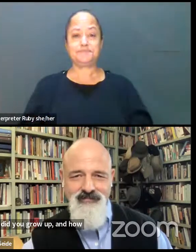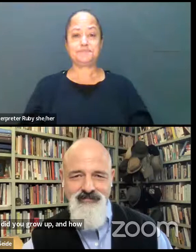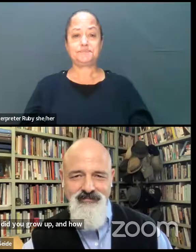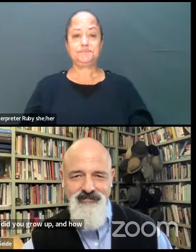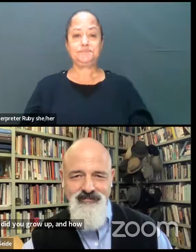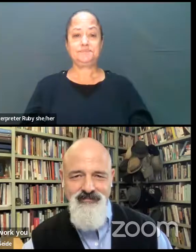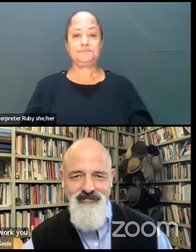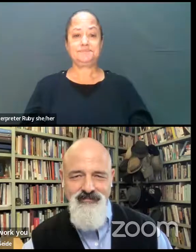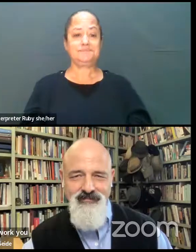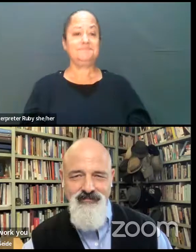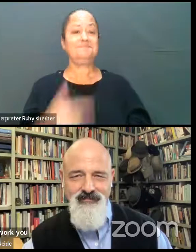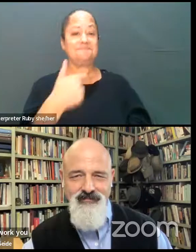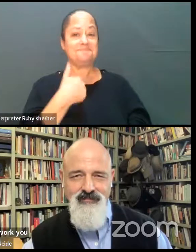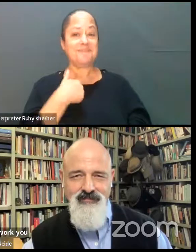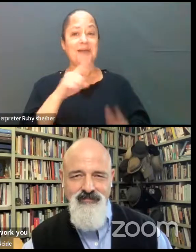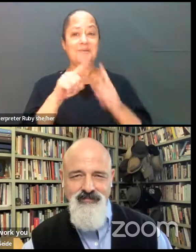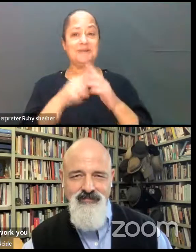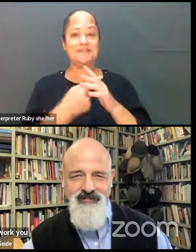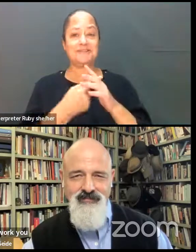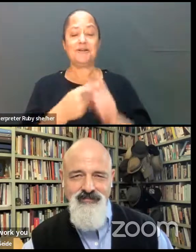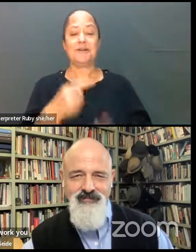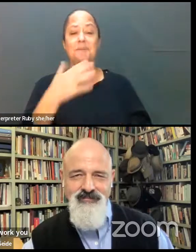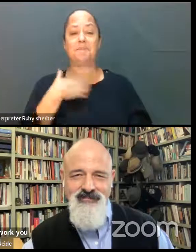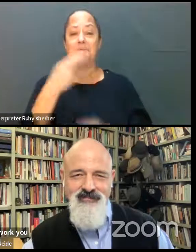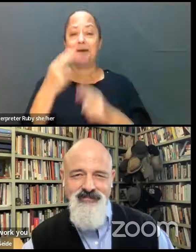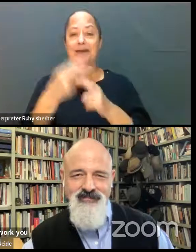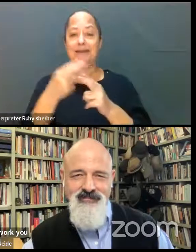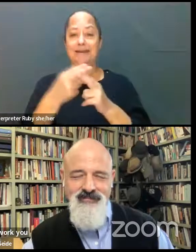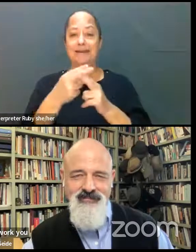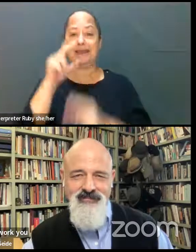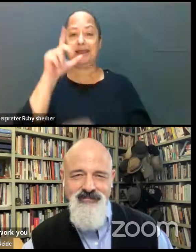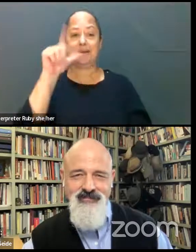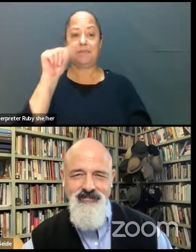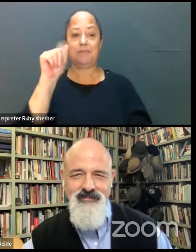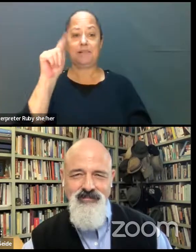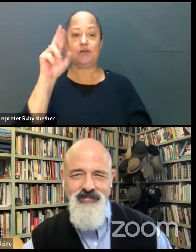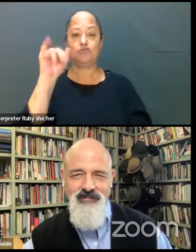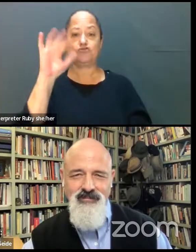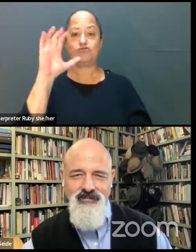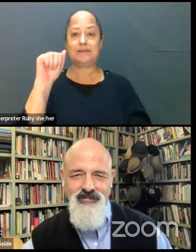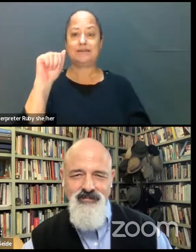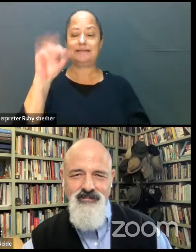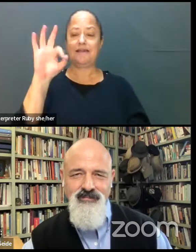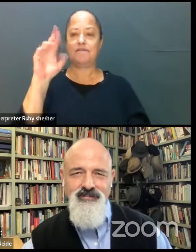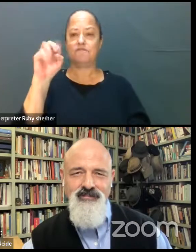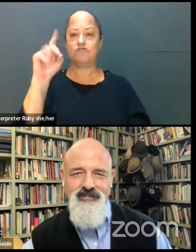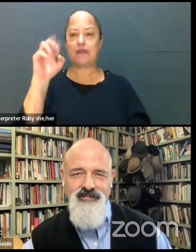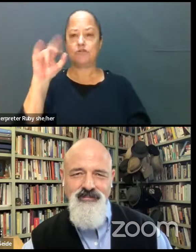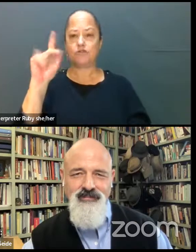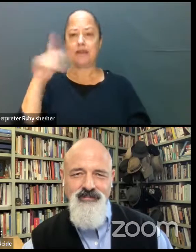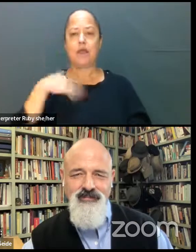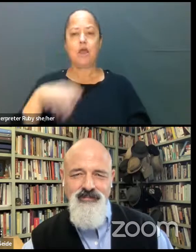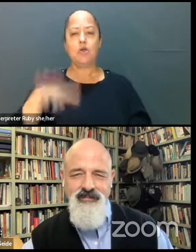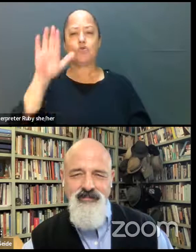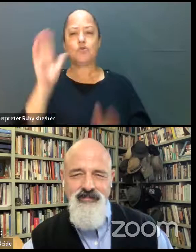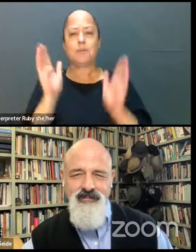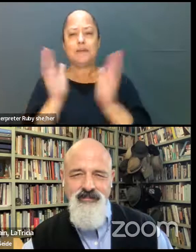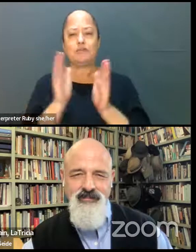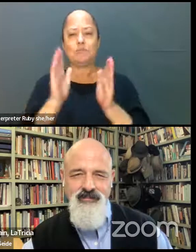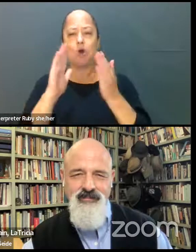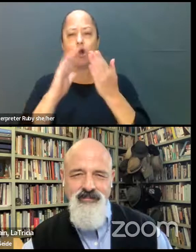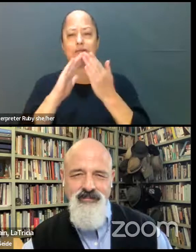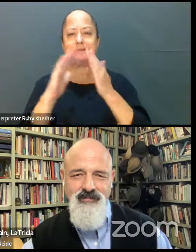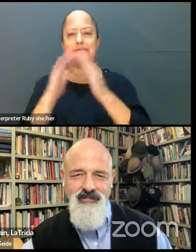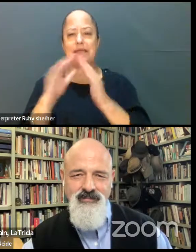So I will start. My name again, Latrice Frederick. I grew up in a small town in North Carolina. And